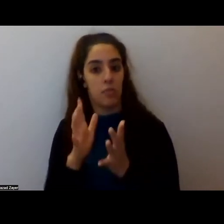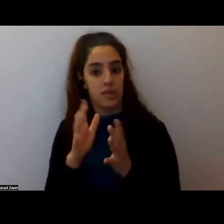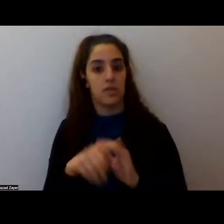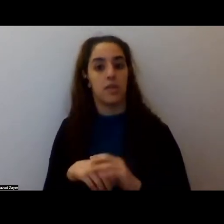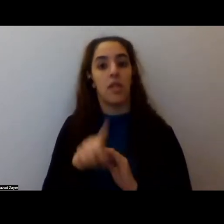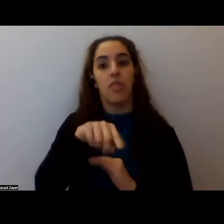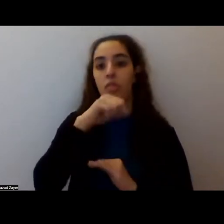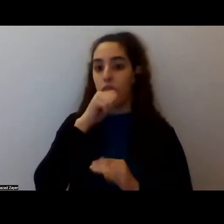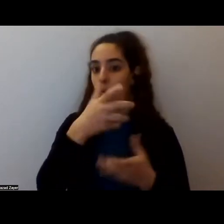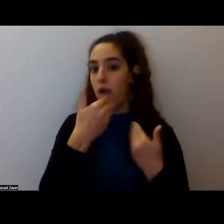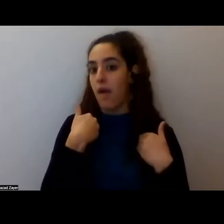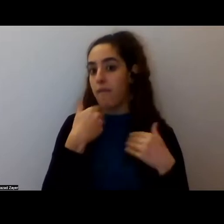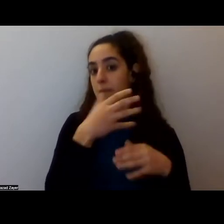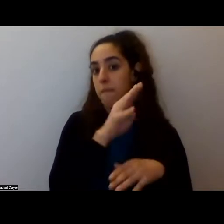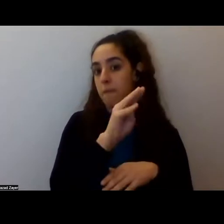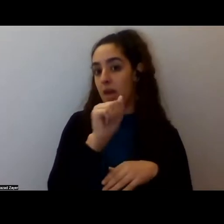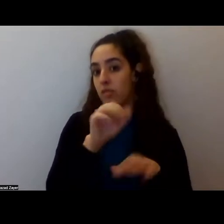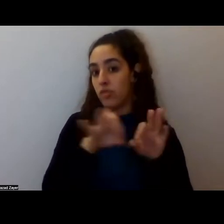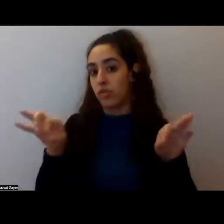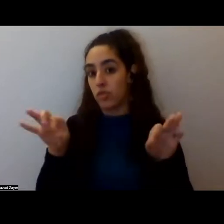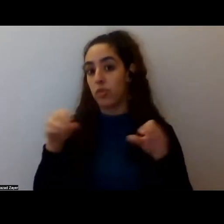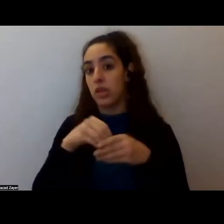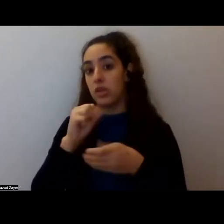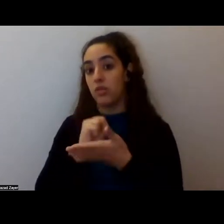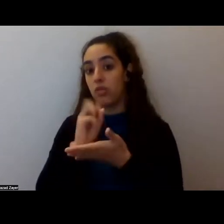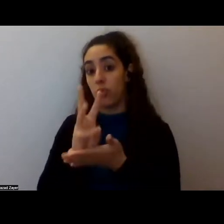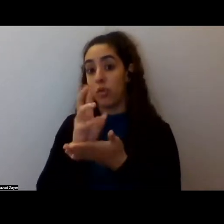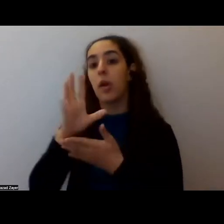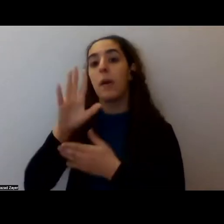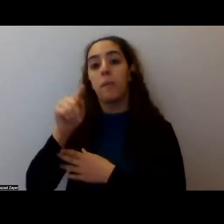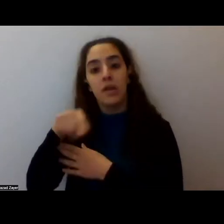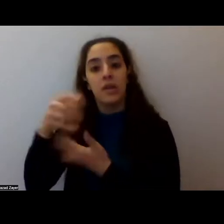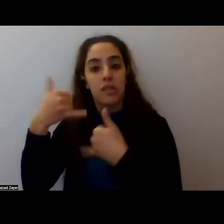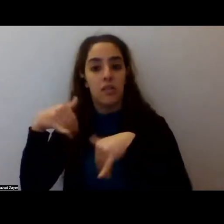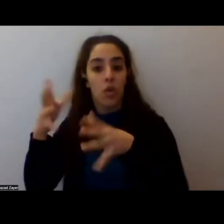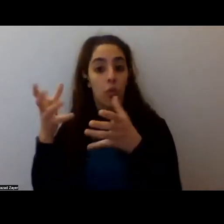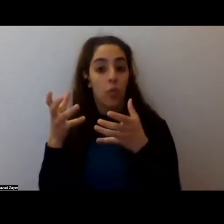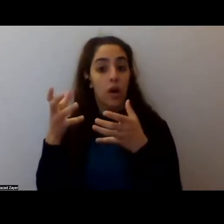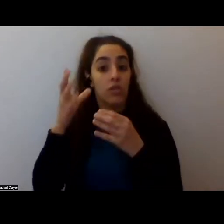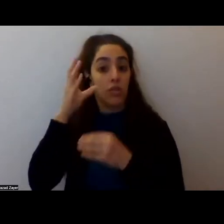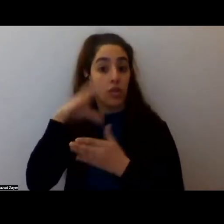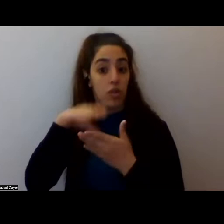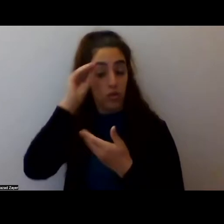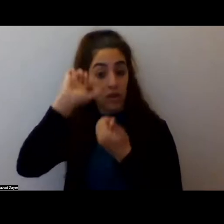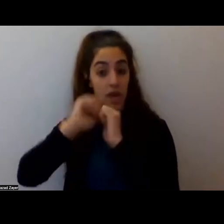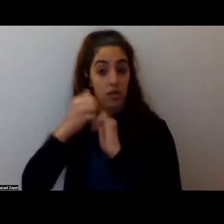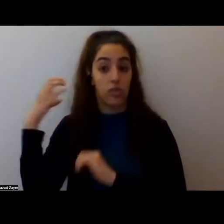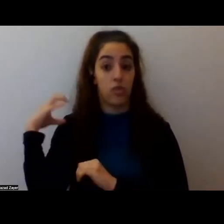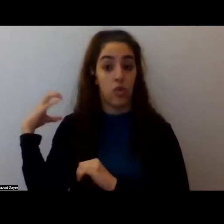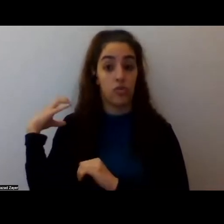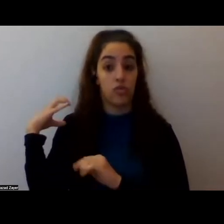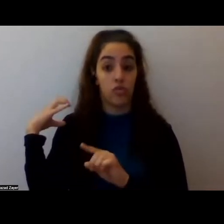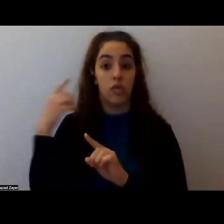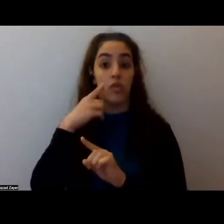work, um, and who they want to learn how to coach, uh, psychedelics. Um, there's also, um, a new